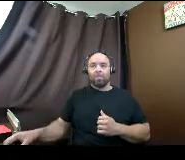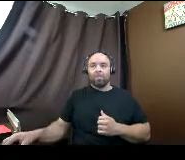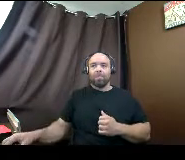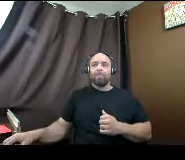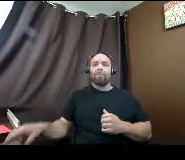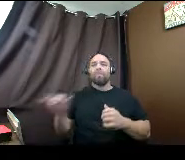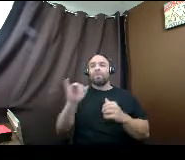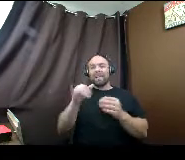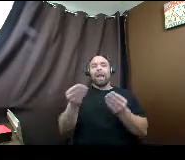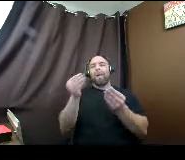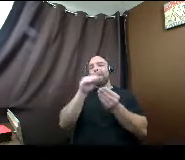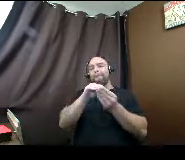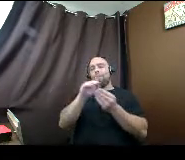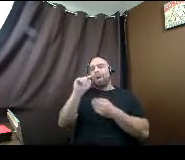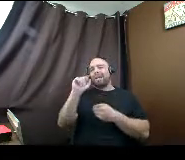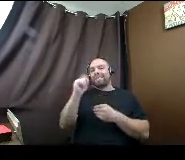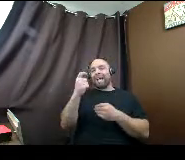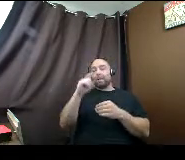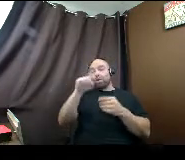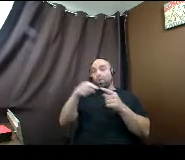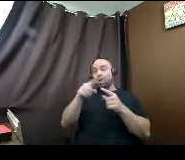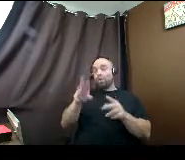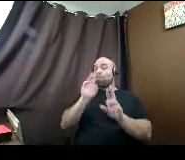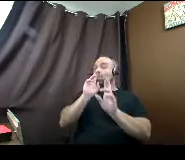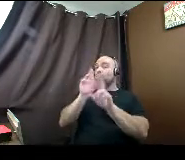So when it comes to reporting your assets.